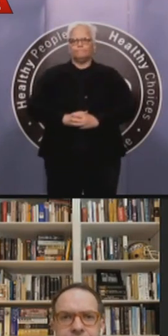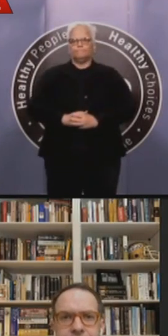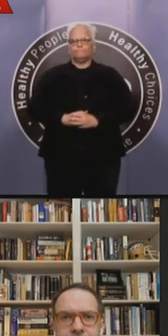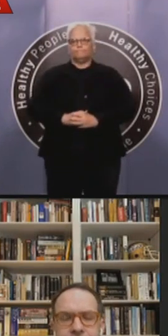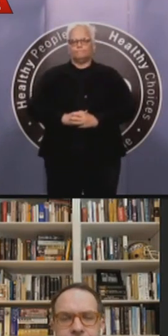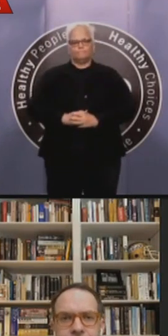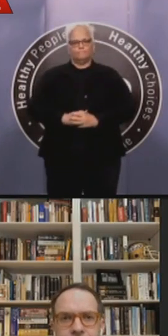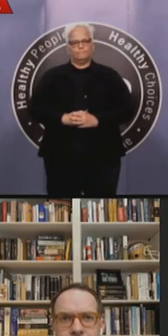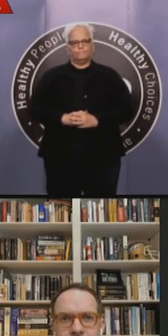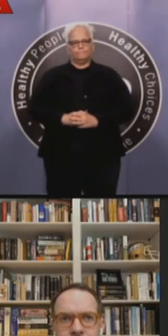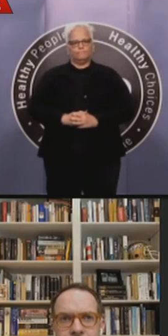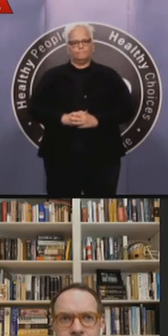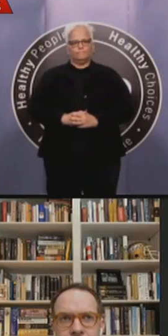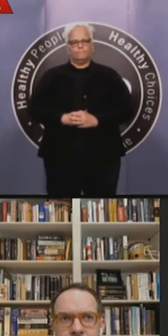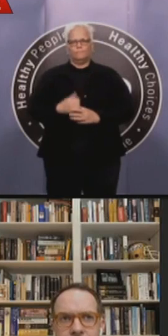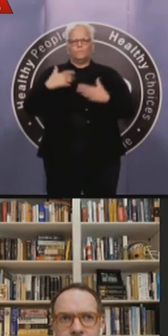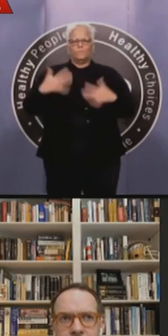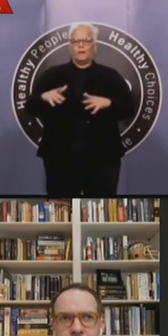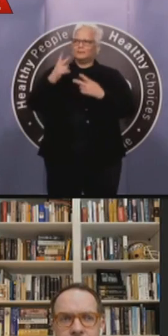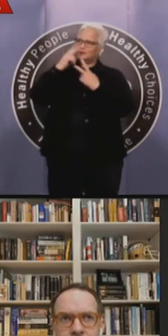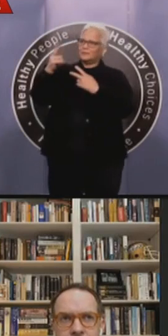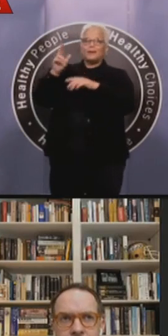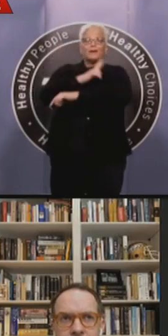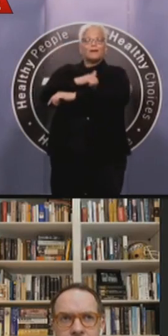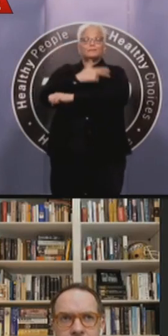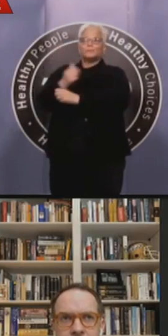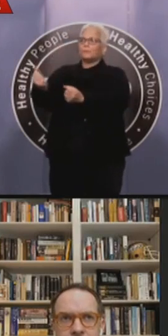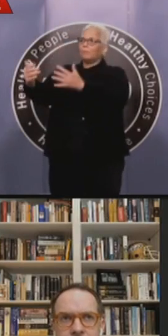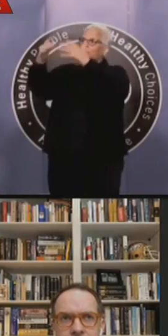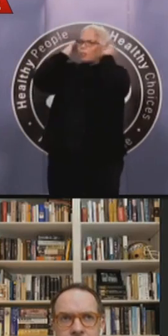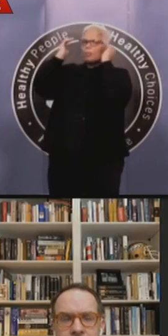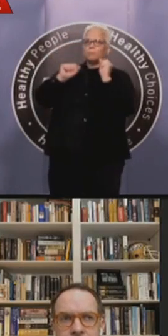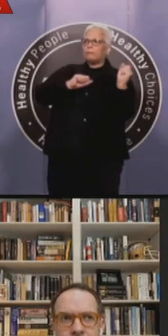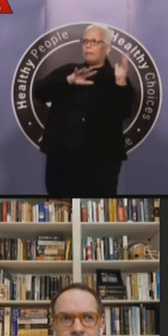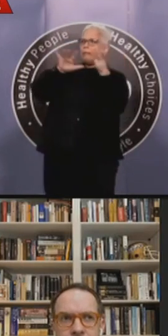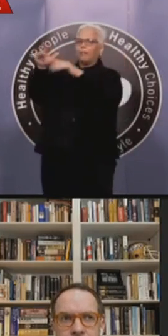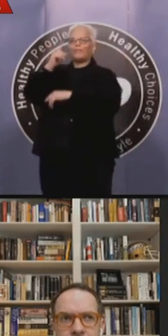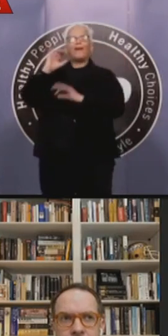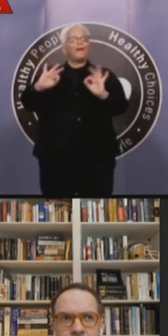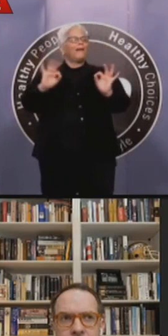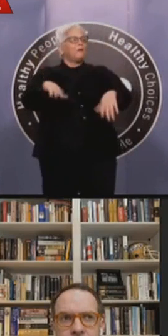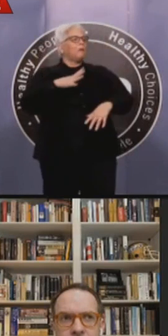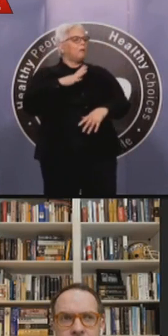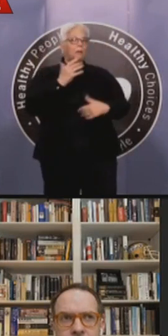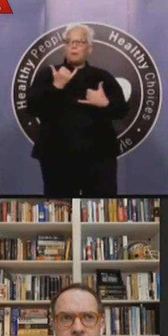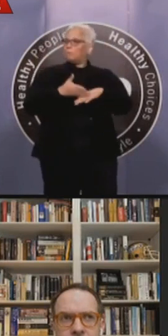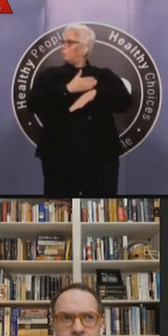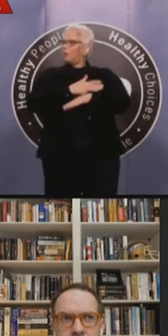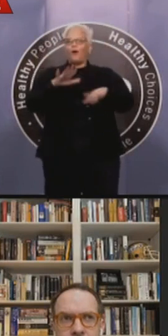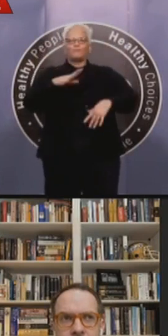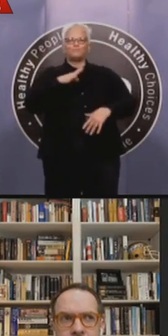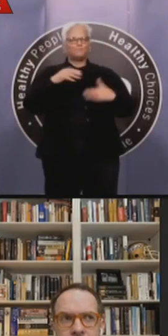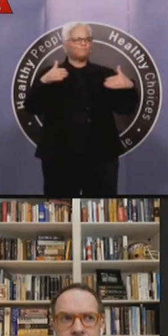it's important to, I think, embrace the message to stay on, on task with that message so that the hospitals can do what they do and we can keep all of our,